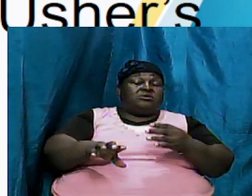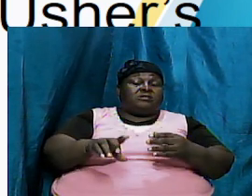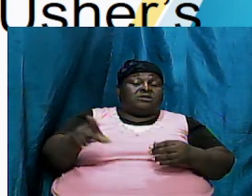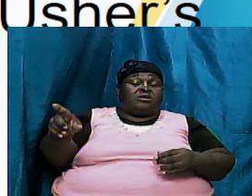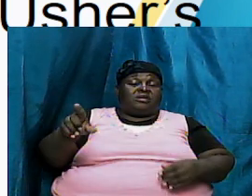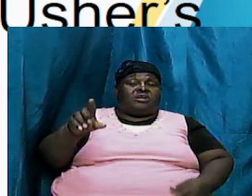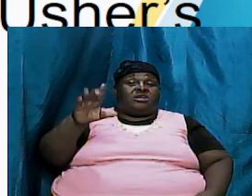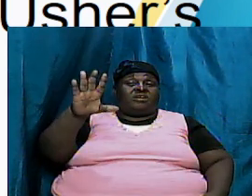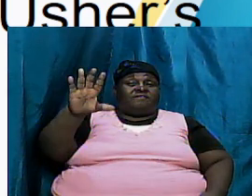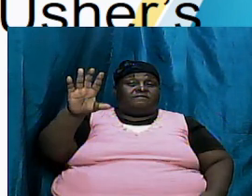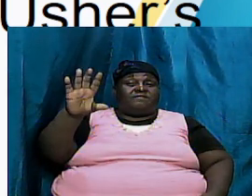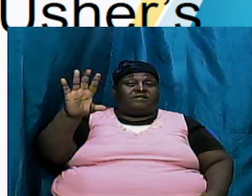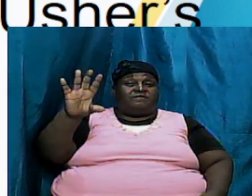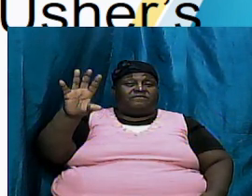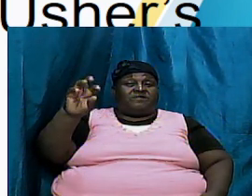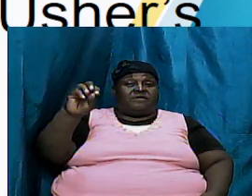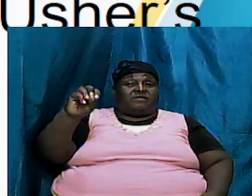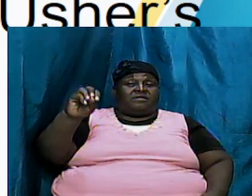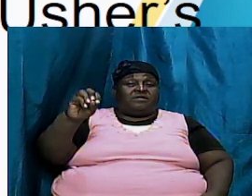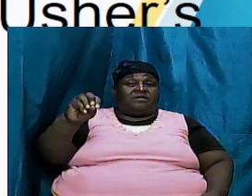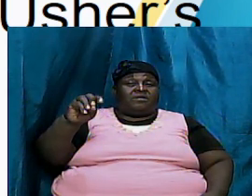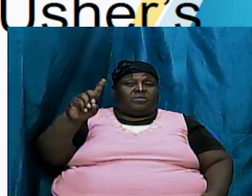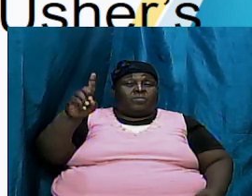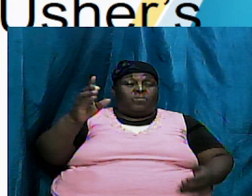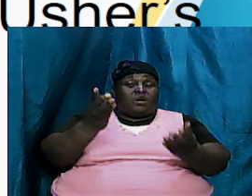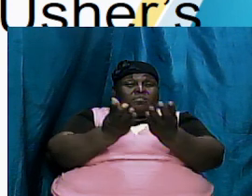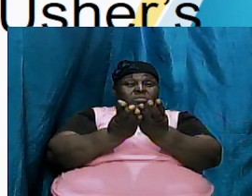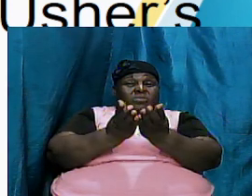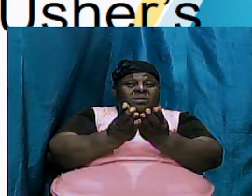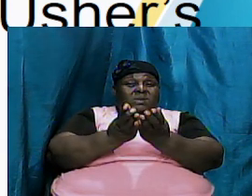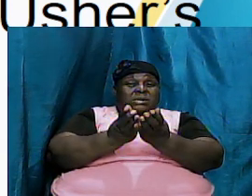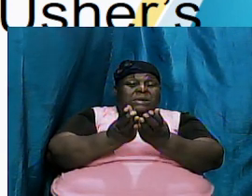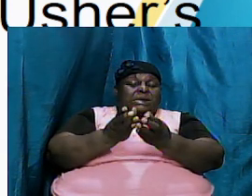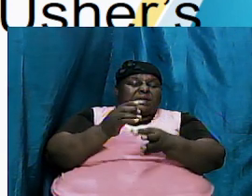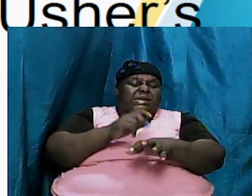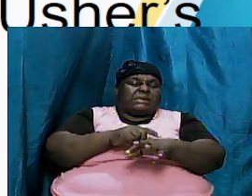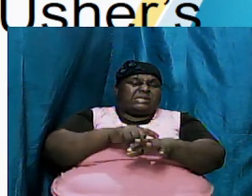one book and it spans a period of